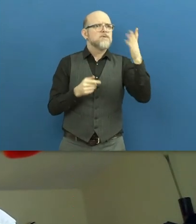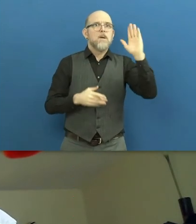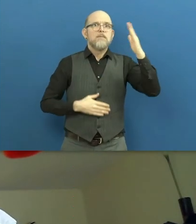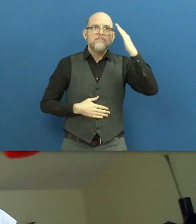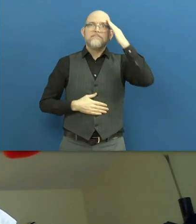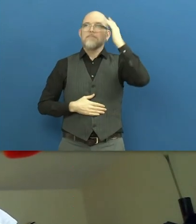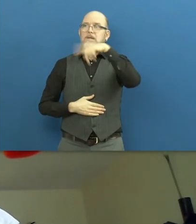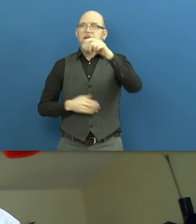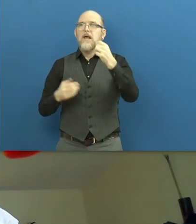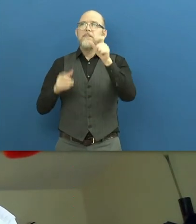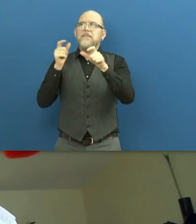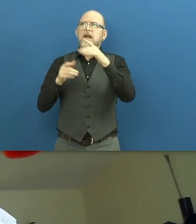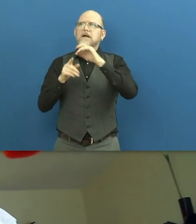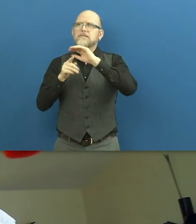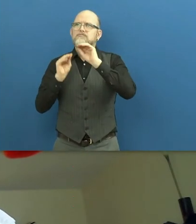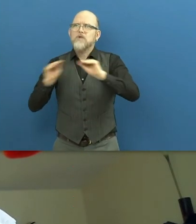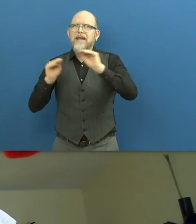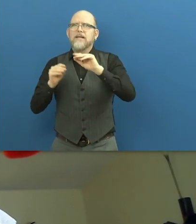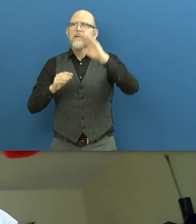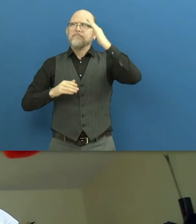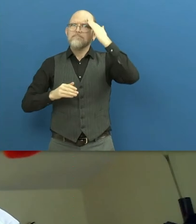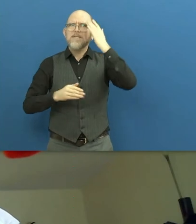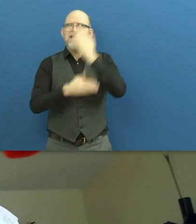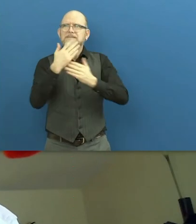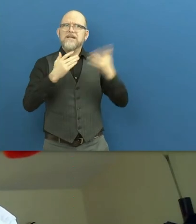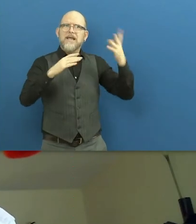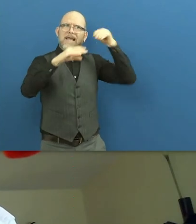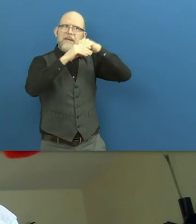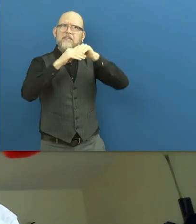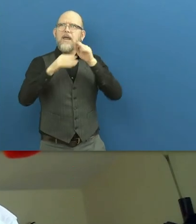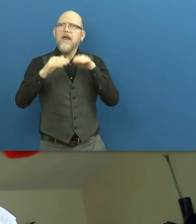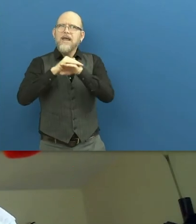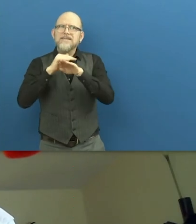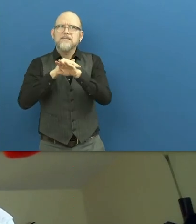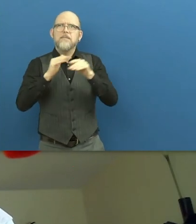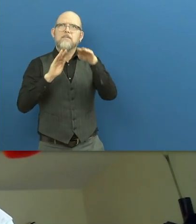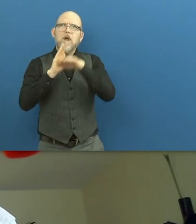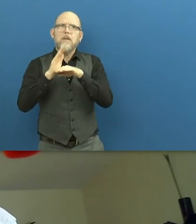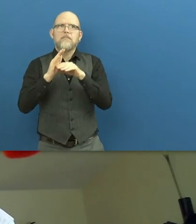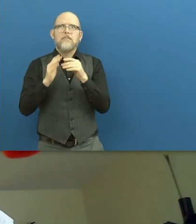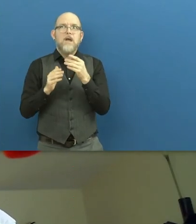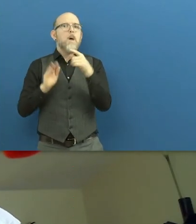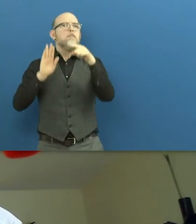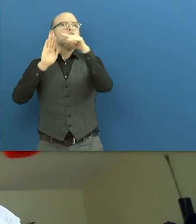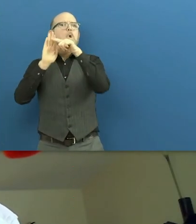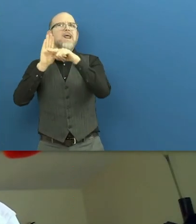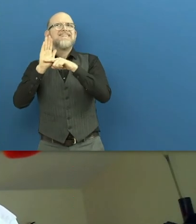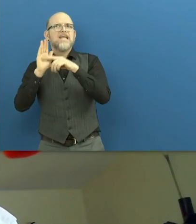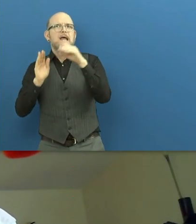training on assistive technology. Absence of policies that provide access to accessible ICT.